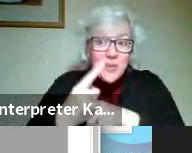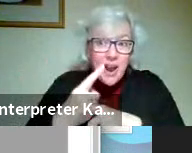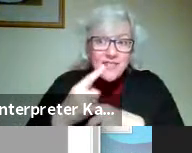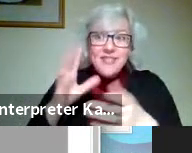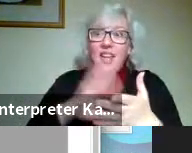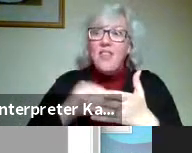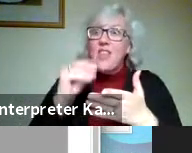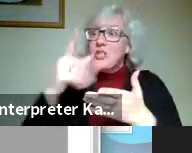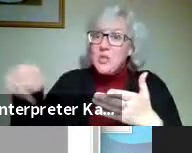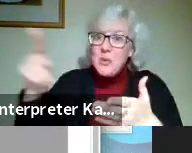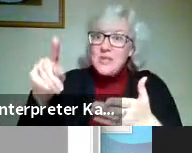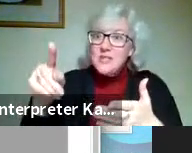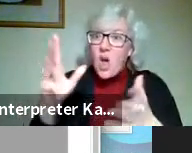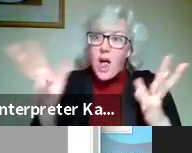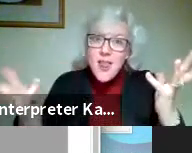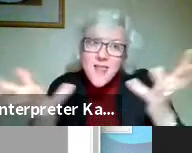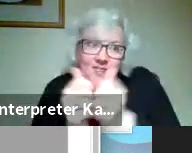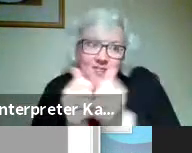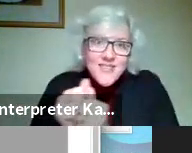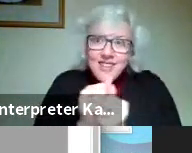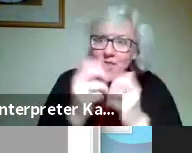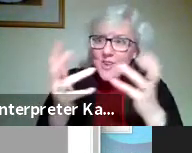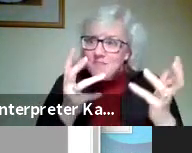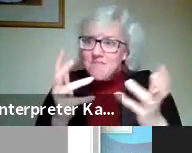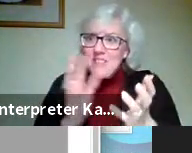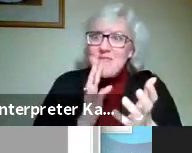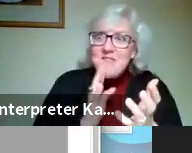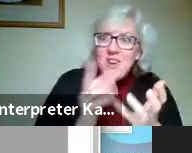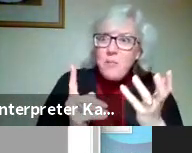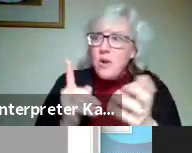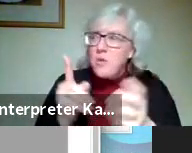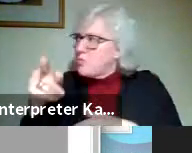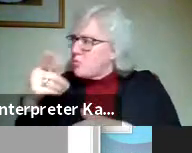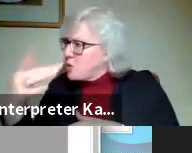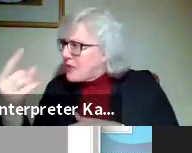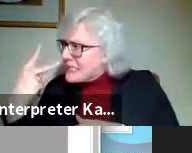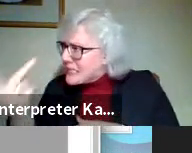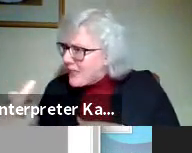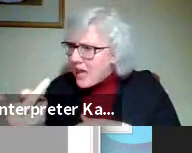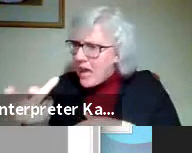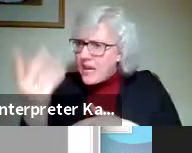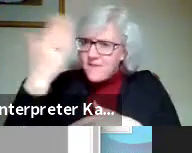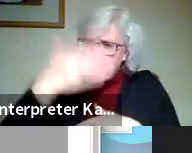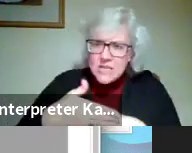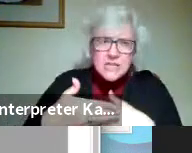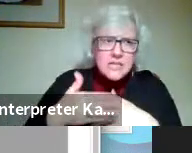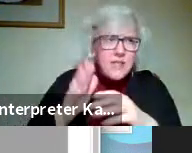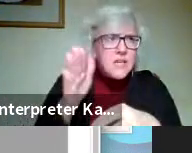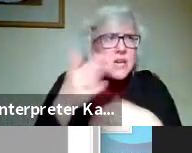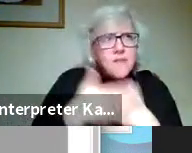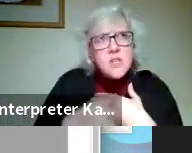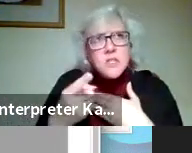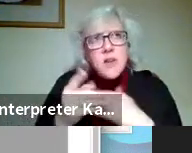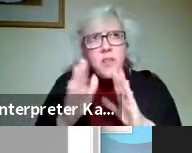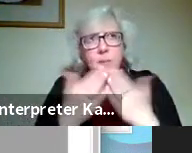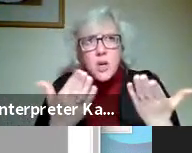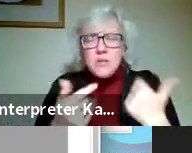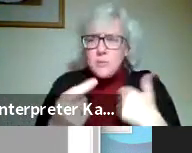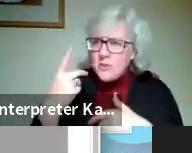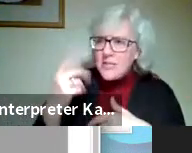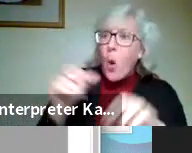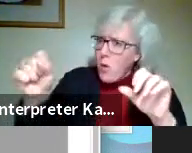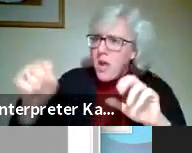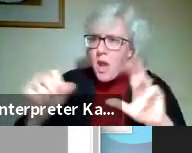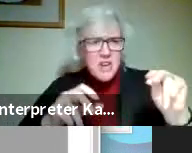students all collaborate and they talk about, would you like to see that in the front of the cover of the student handbook?